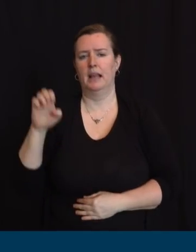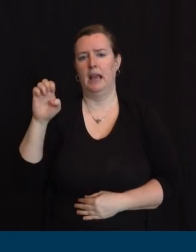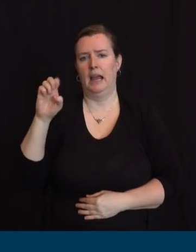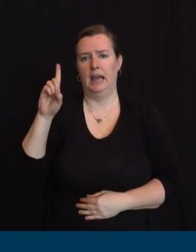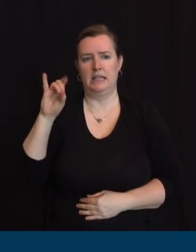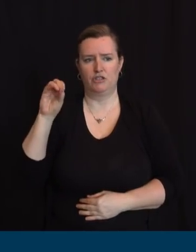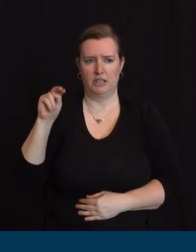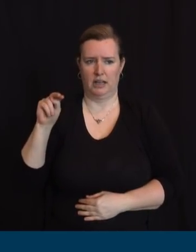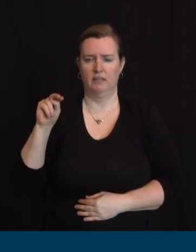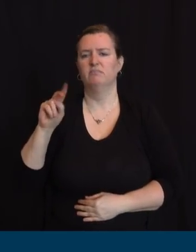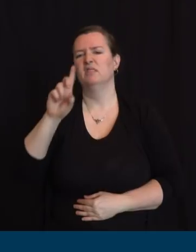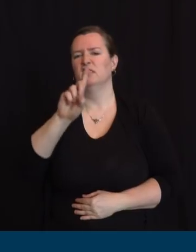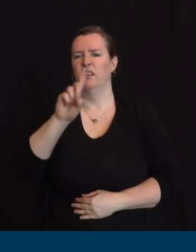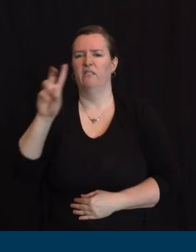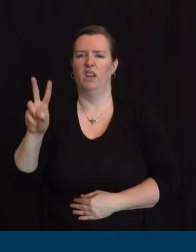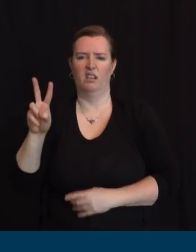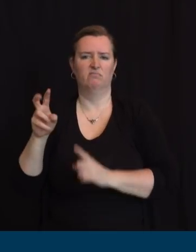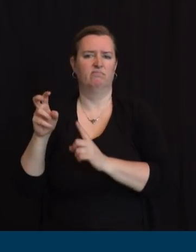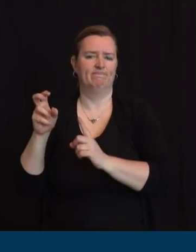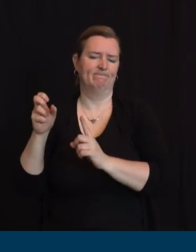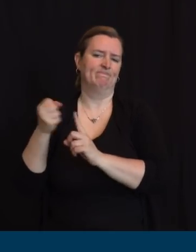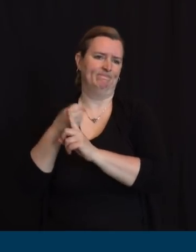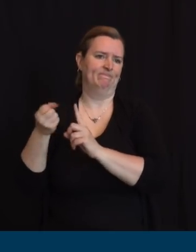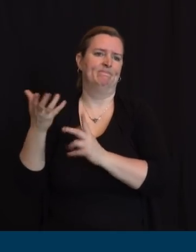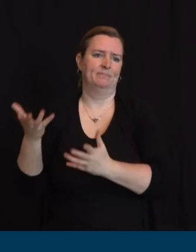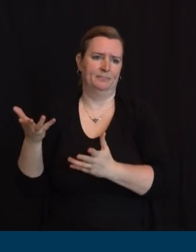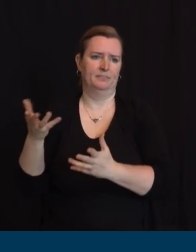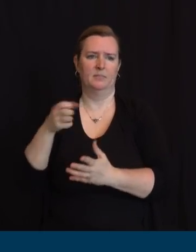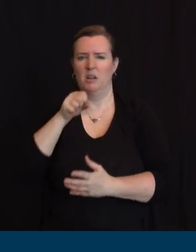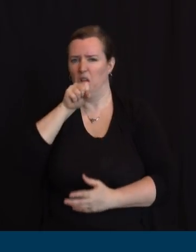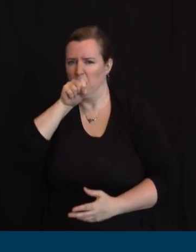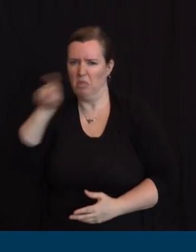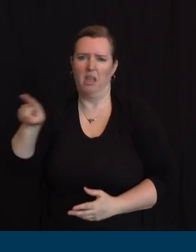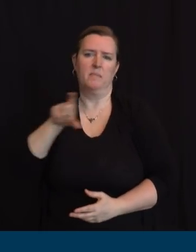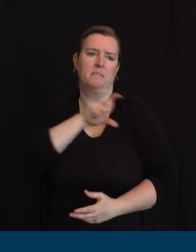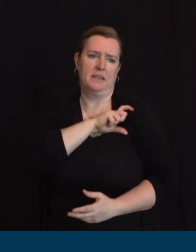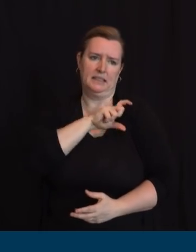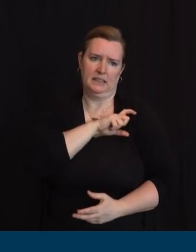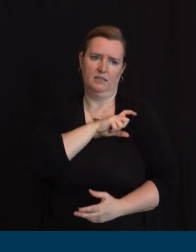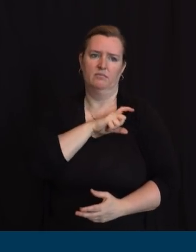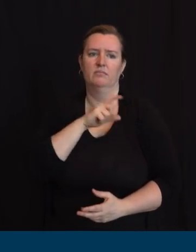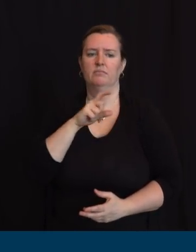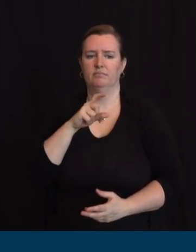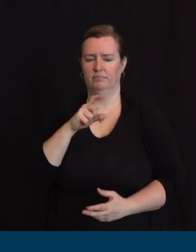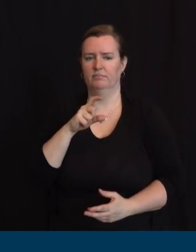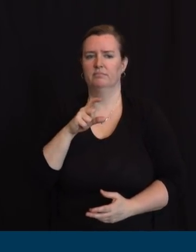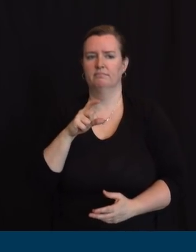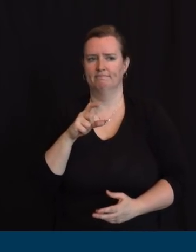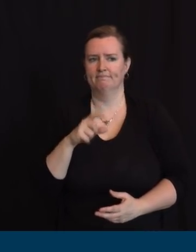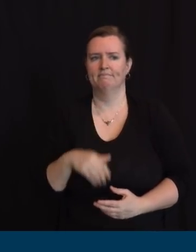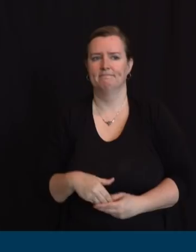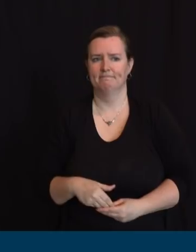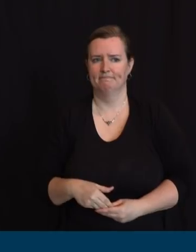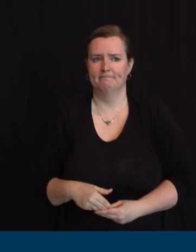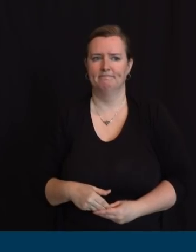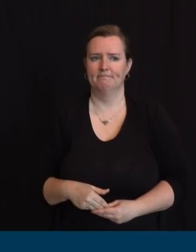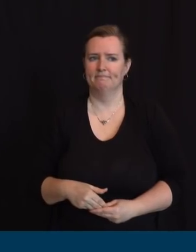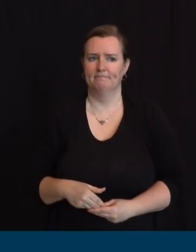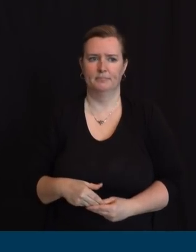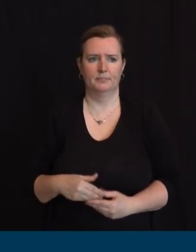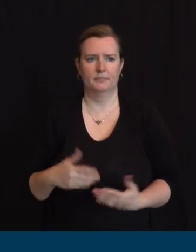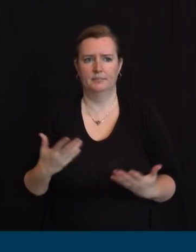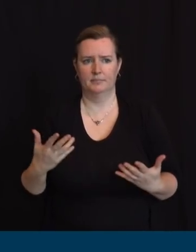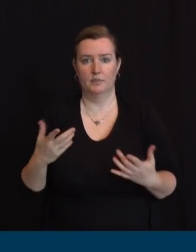spat on the police officers as well as had an additional officer while being tested at Cooper Hospital.